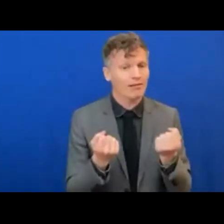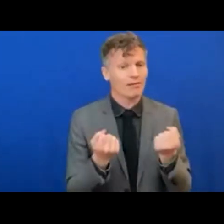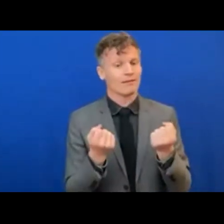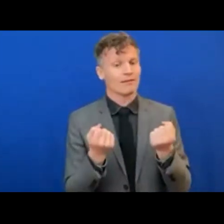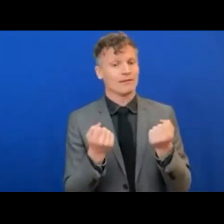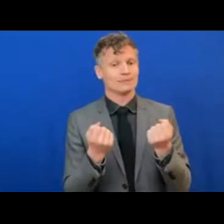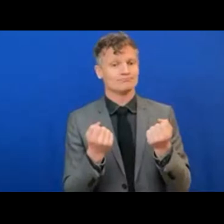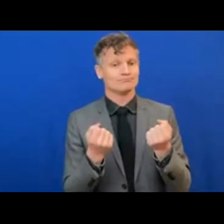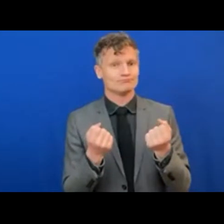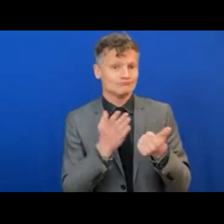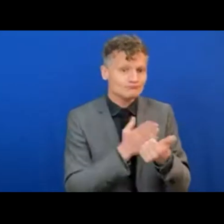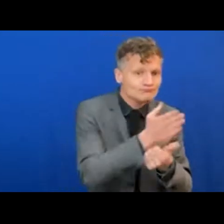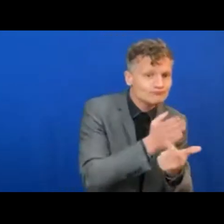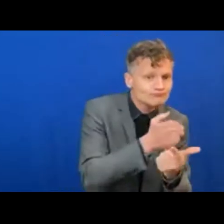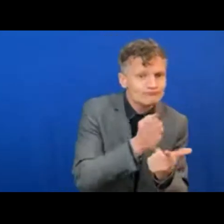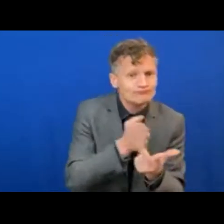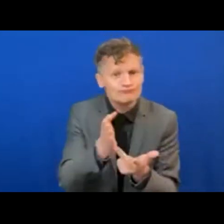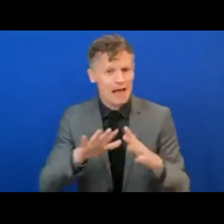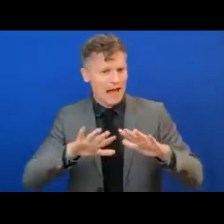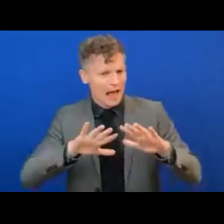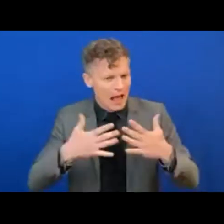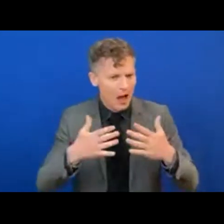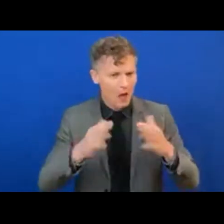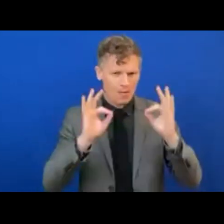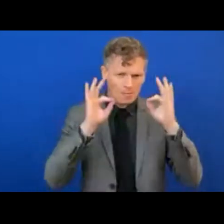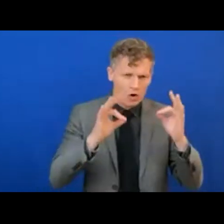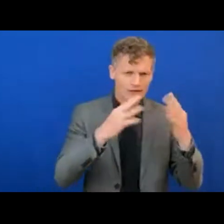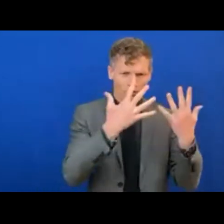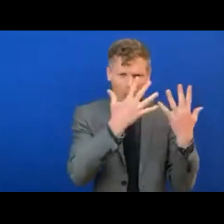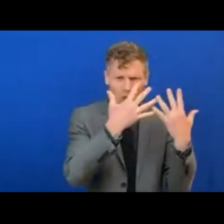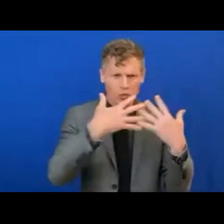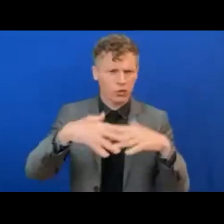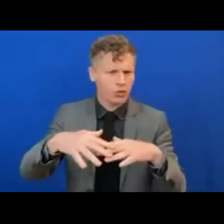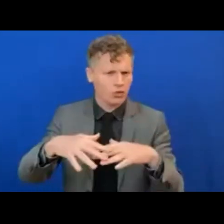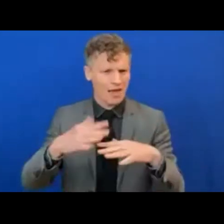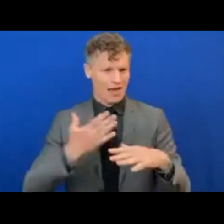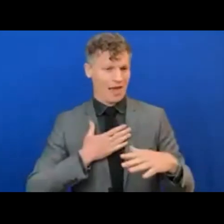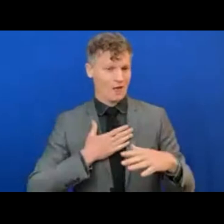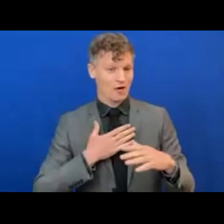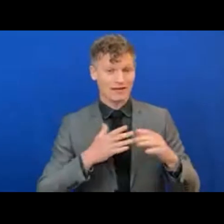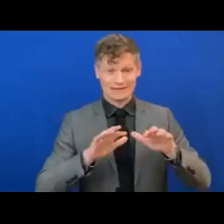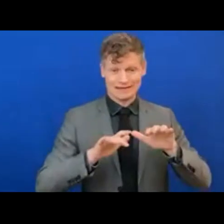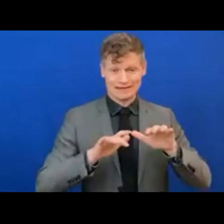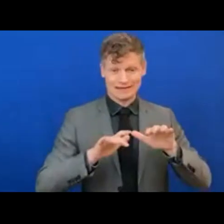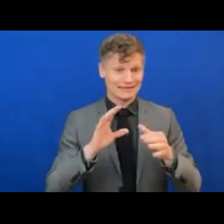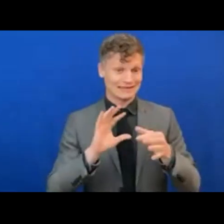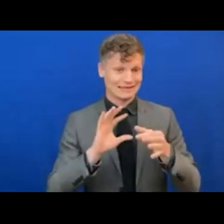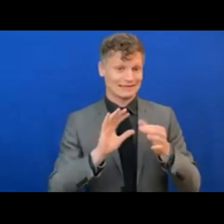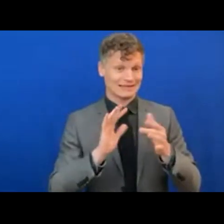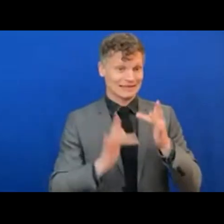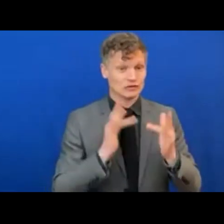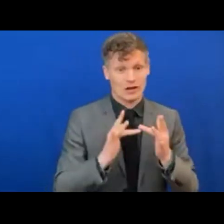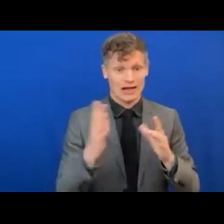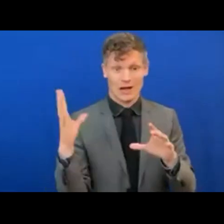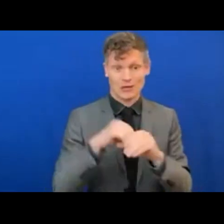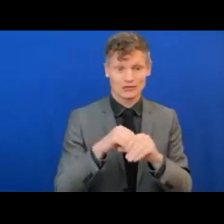and effective implementation of our digital inclusion agenda. I would